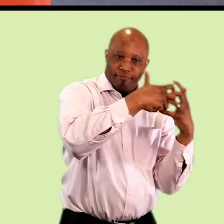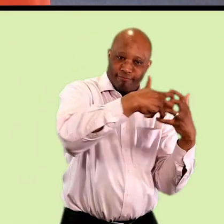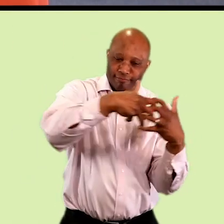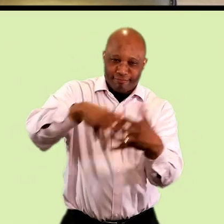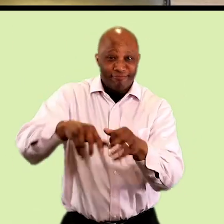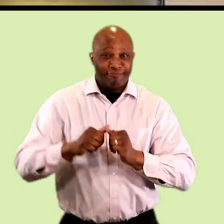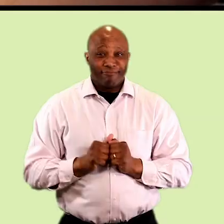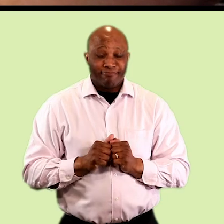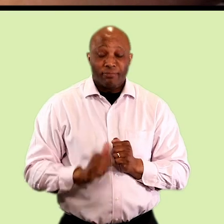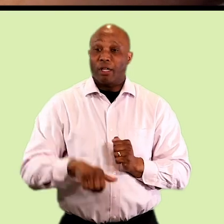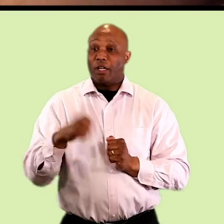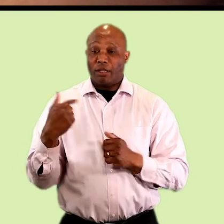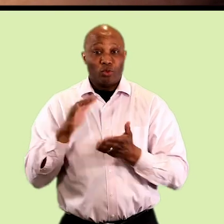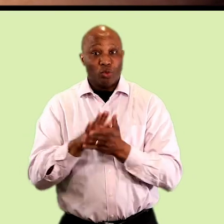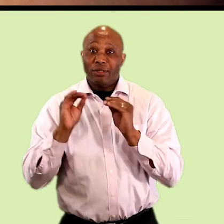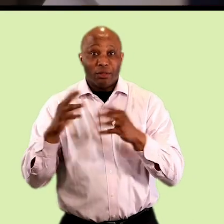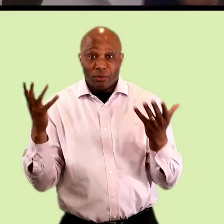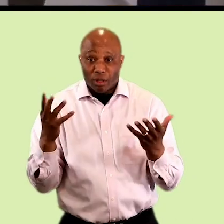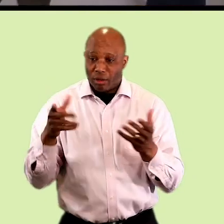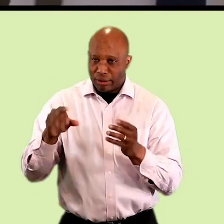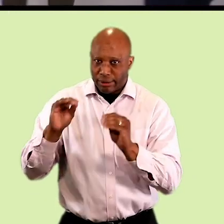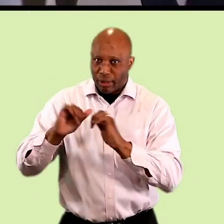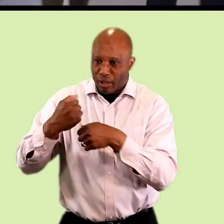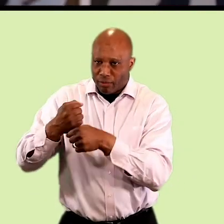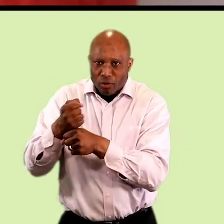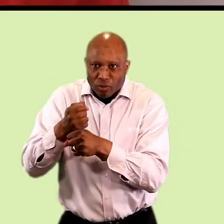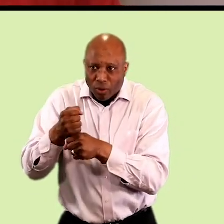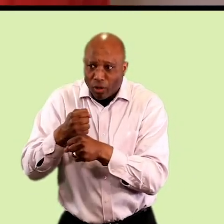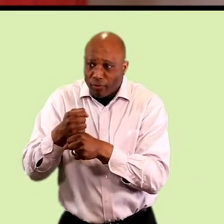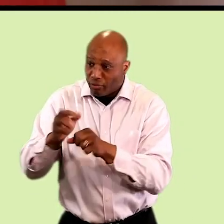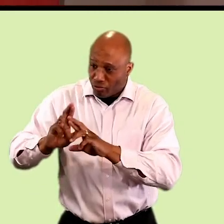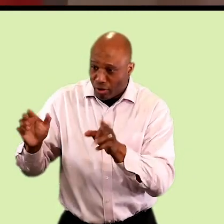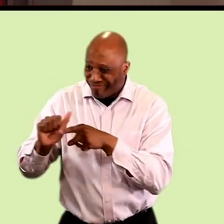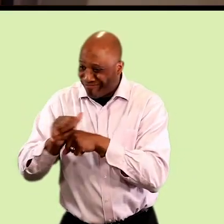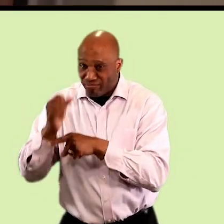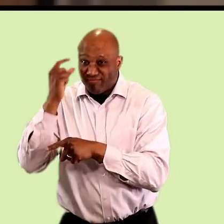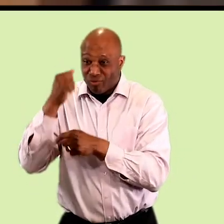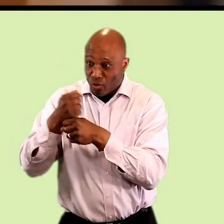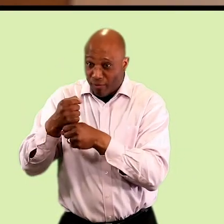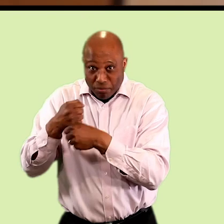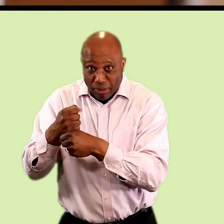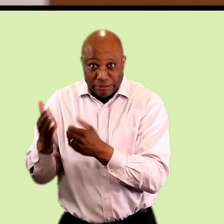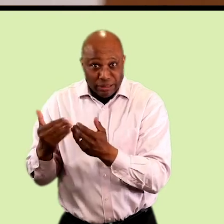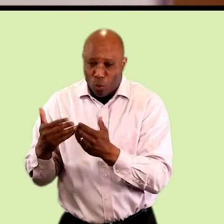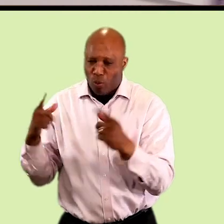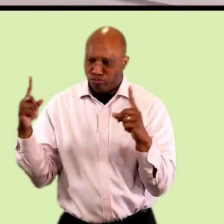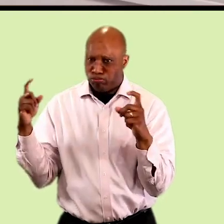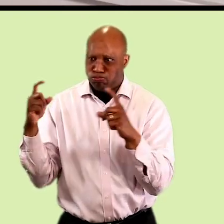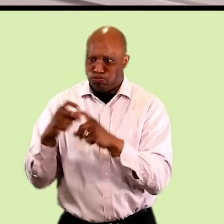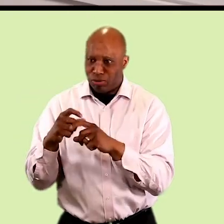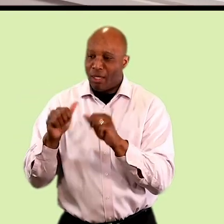our vocational training spaces is the school coffee shop. It gives our students the opportunity to practice some really